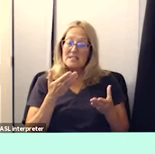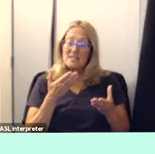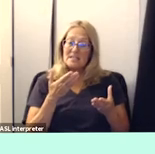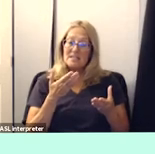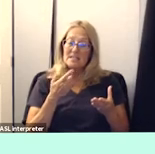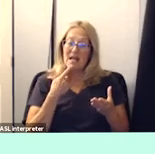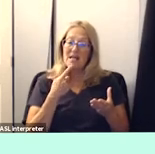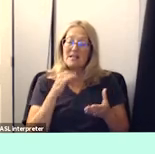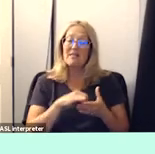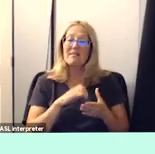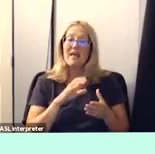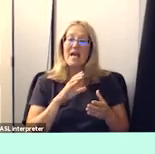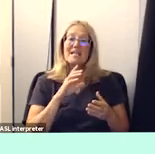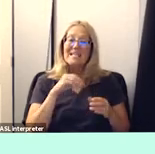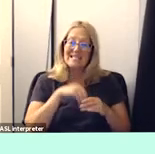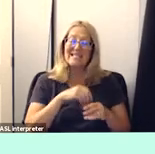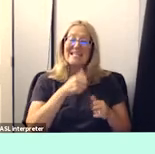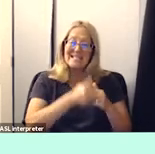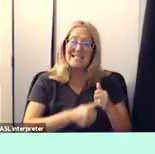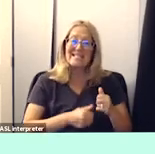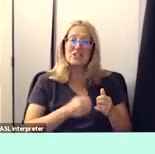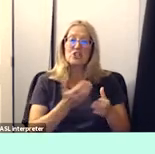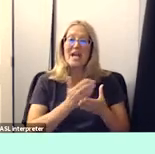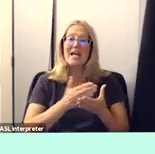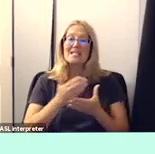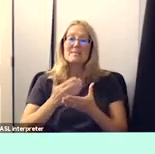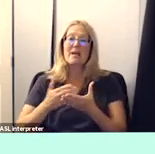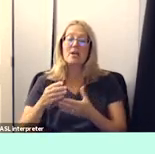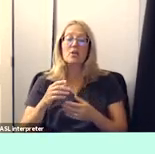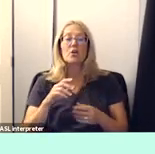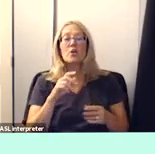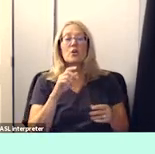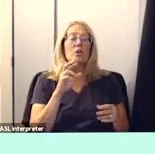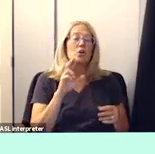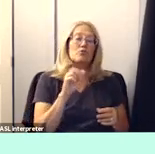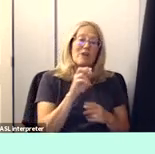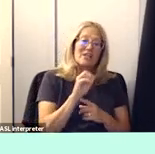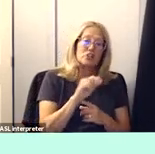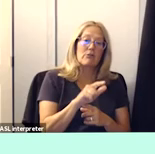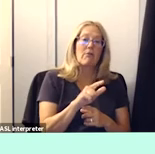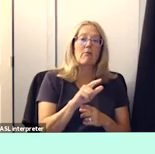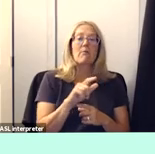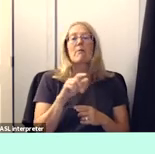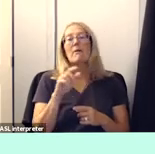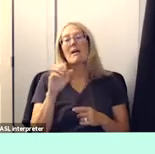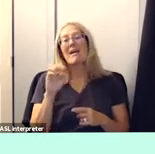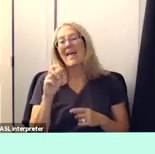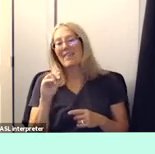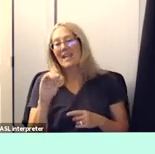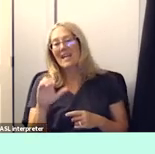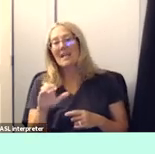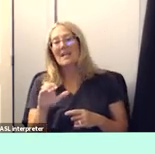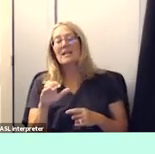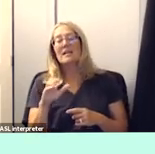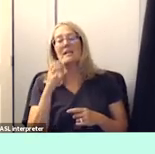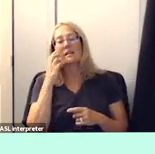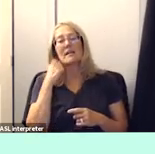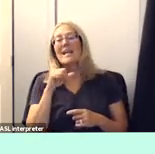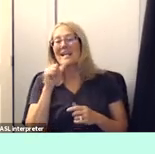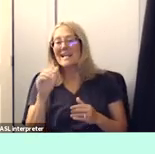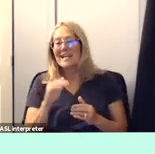in every aspect of racial and ethnic in inequality and injustice including in our schools